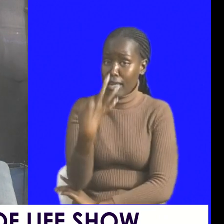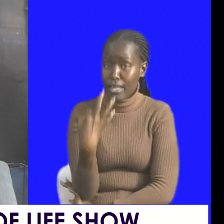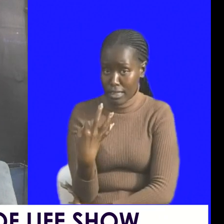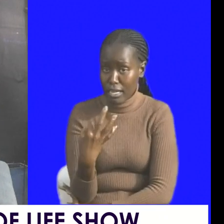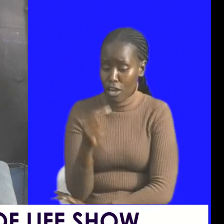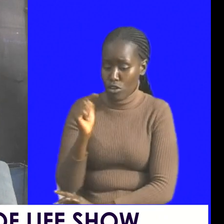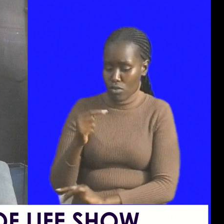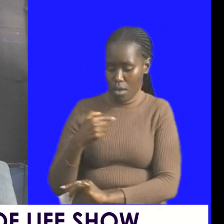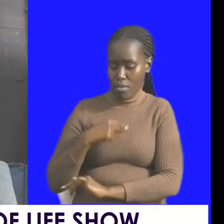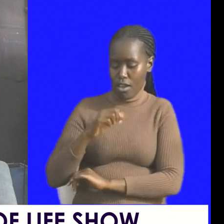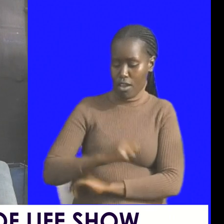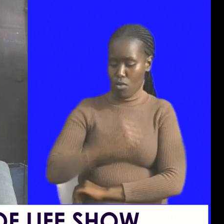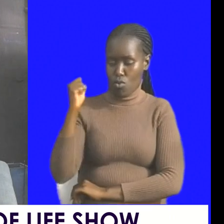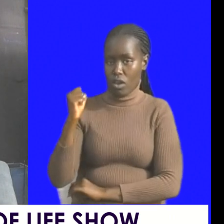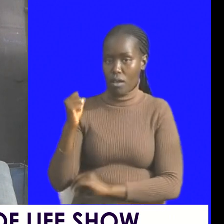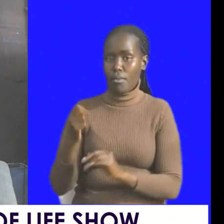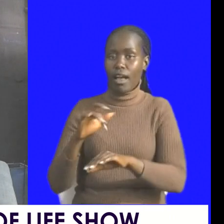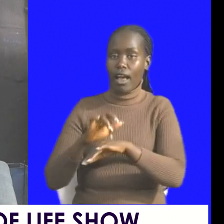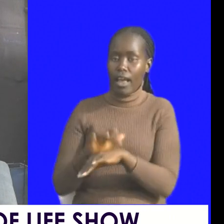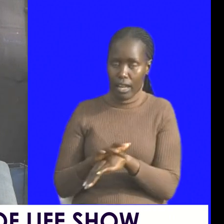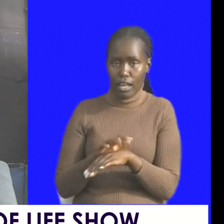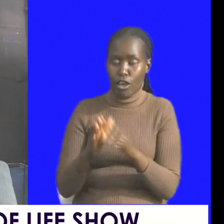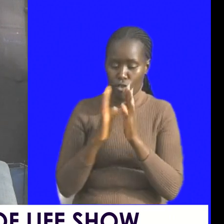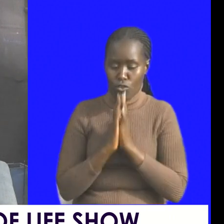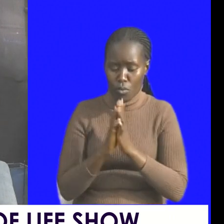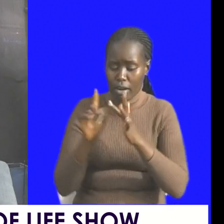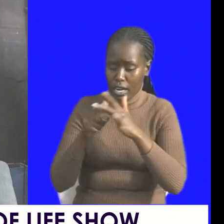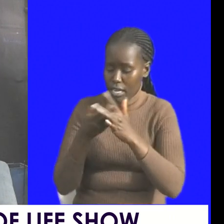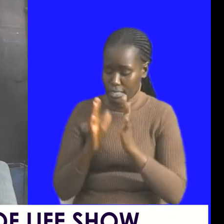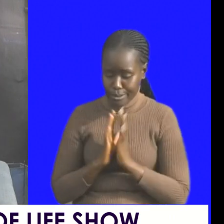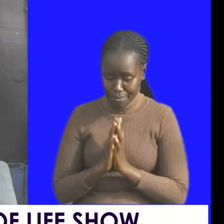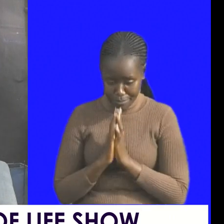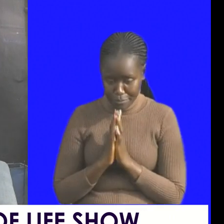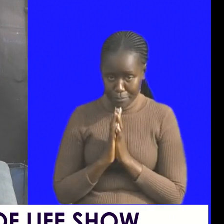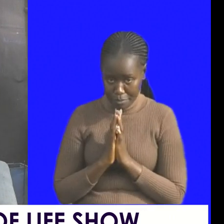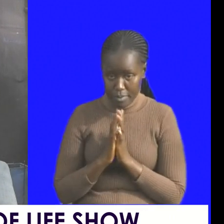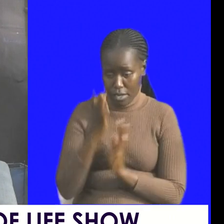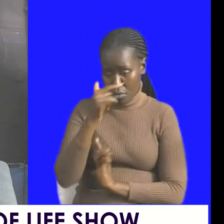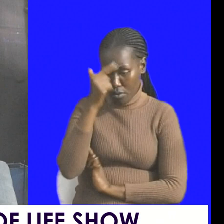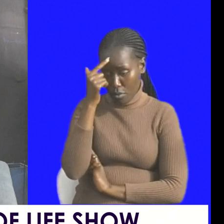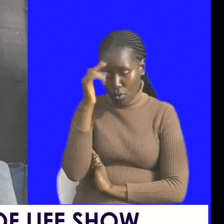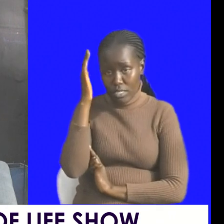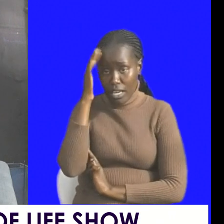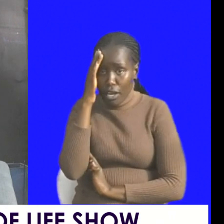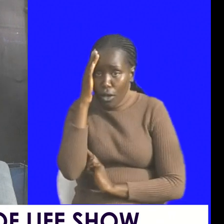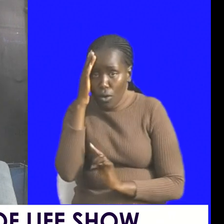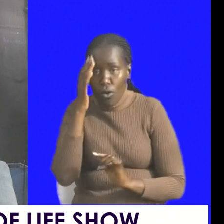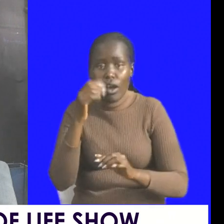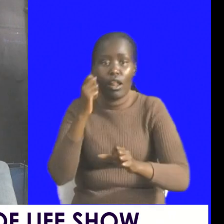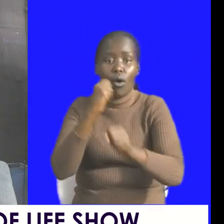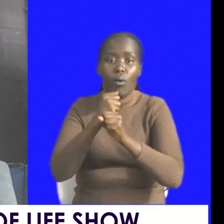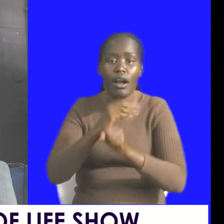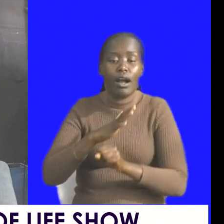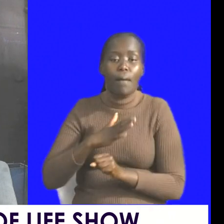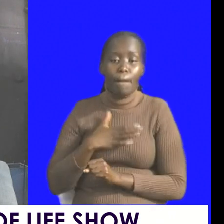very early into prayer and just started praying because i discovered that my purpose in life is